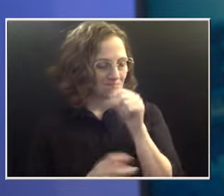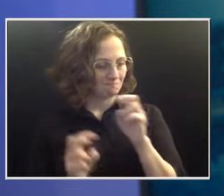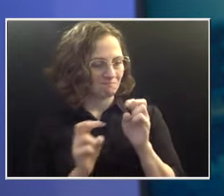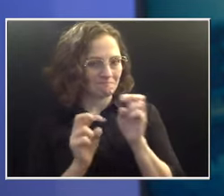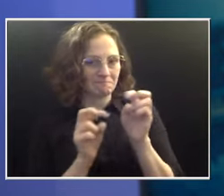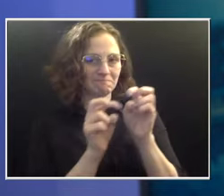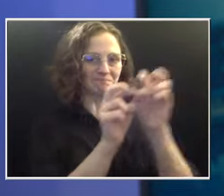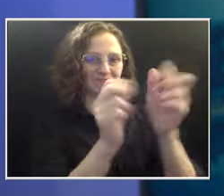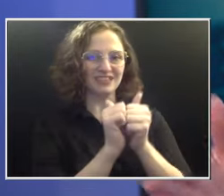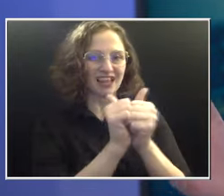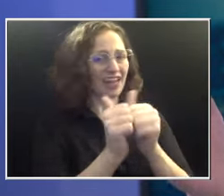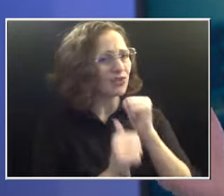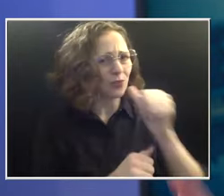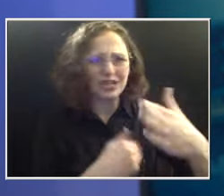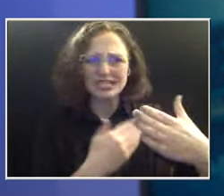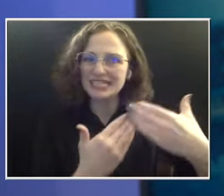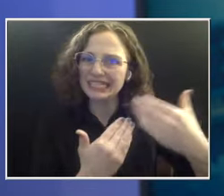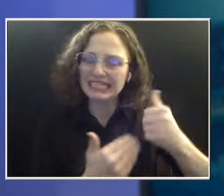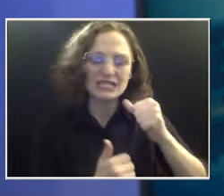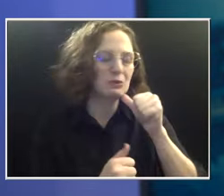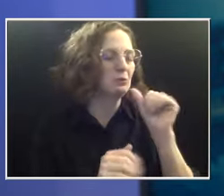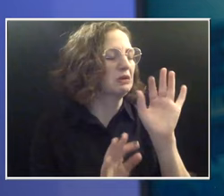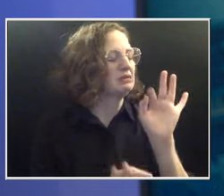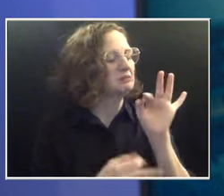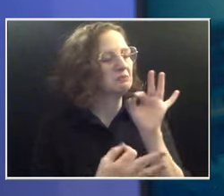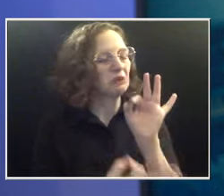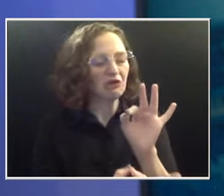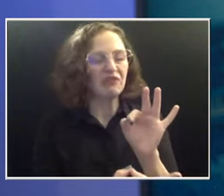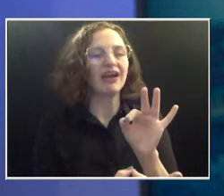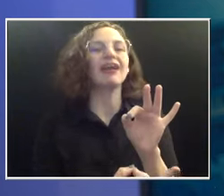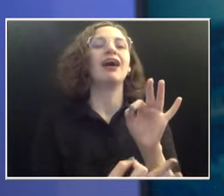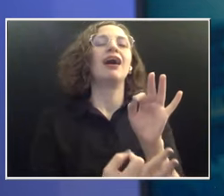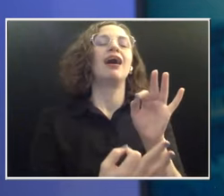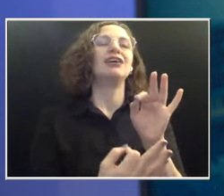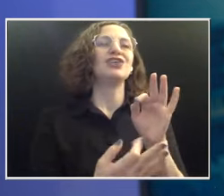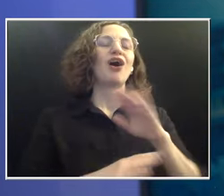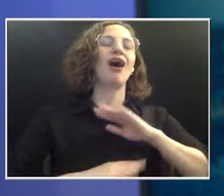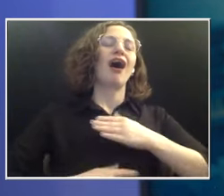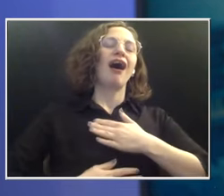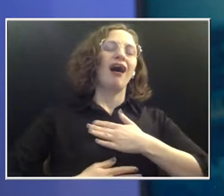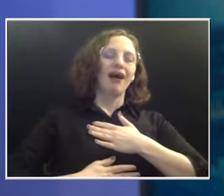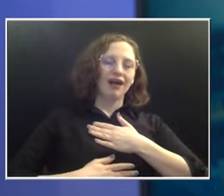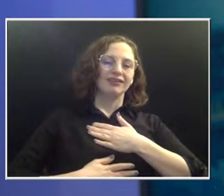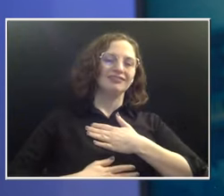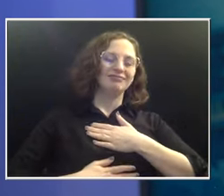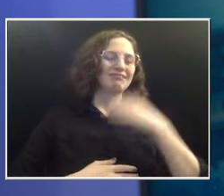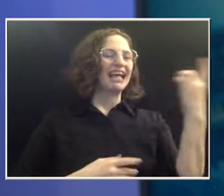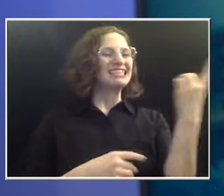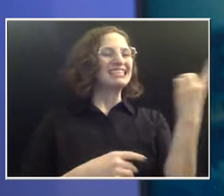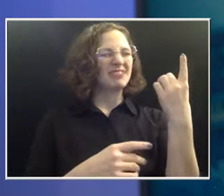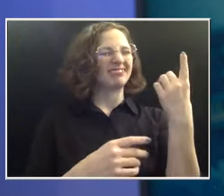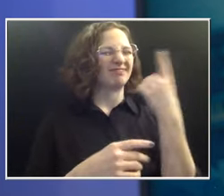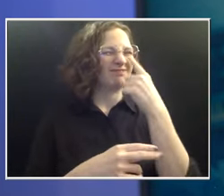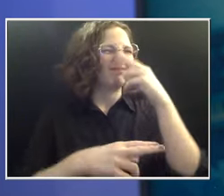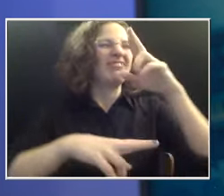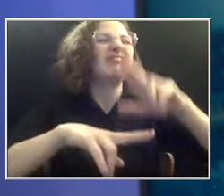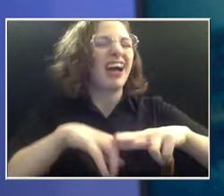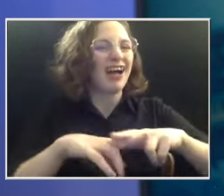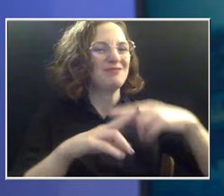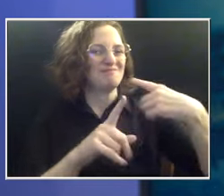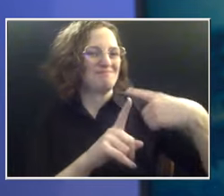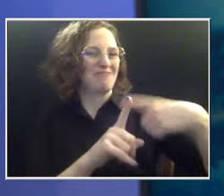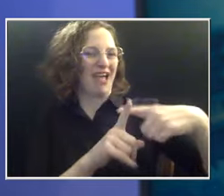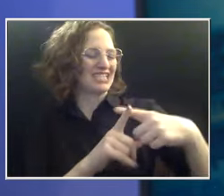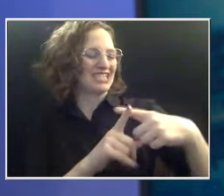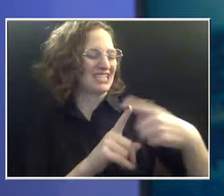and it was not perfect. But here's, like, a really fun, positive thing that we could do together to celebrate kicking this cancer's